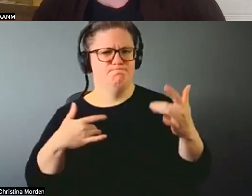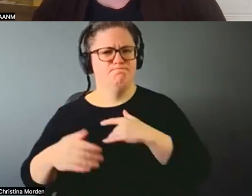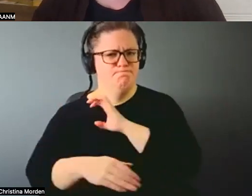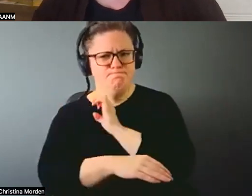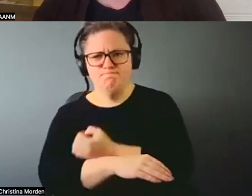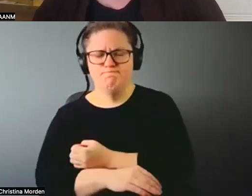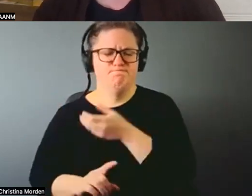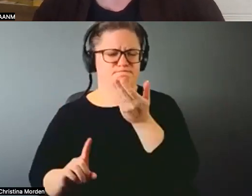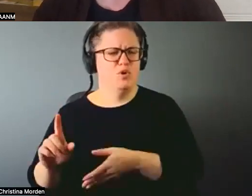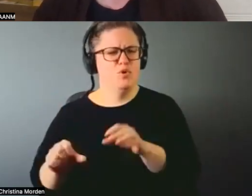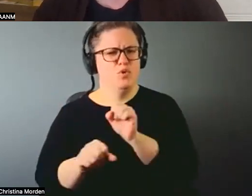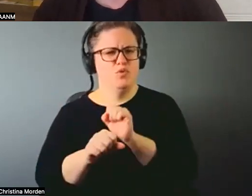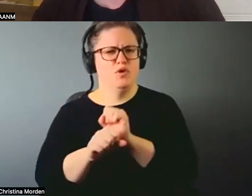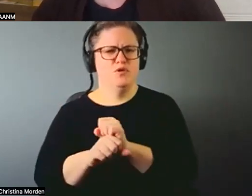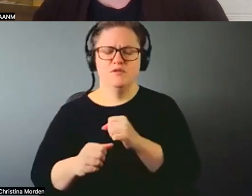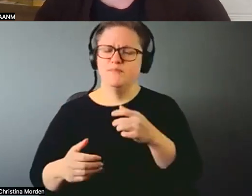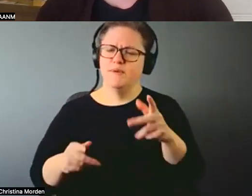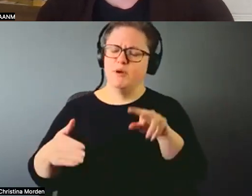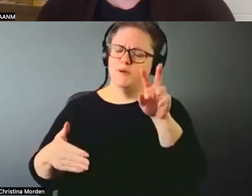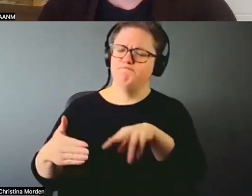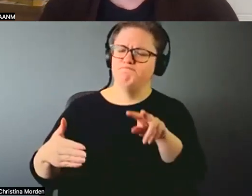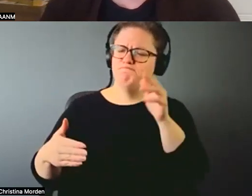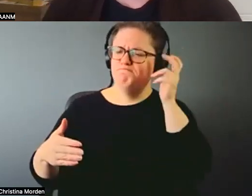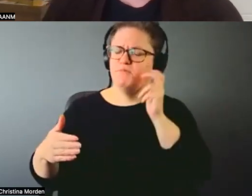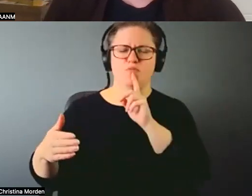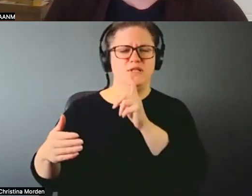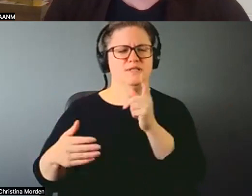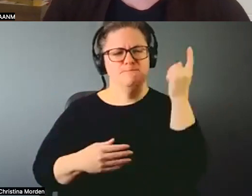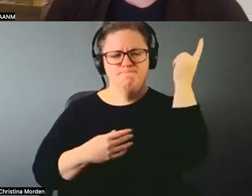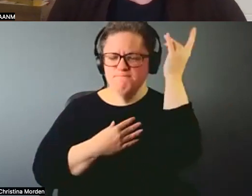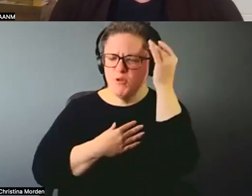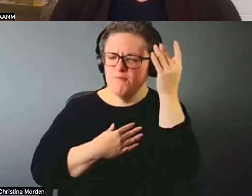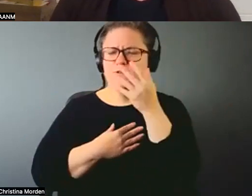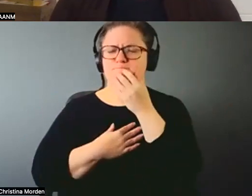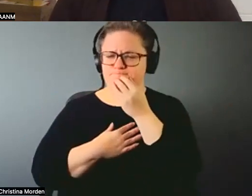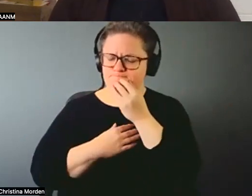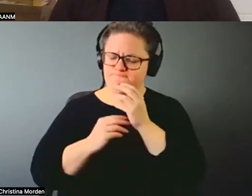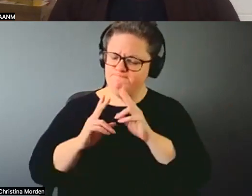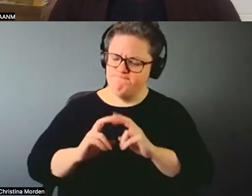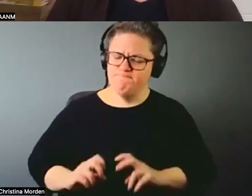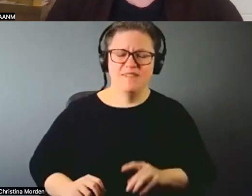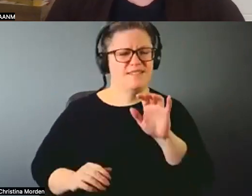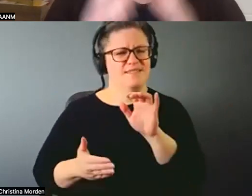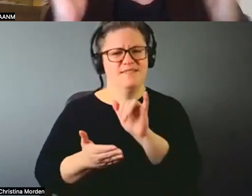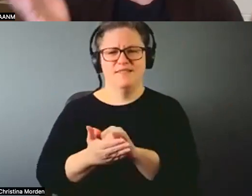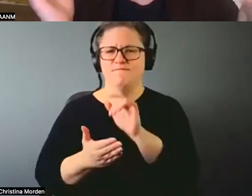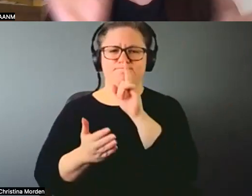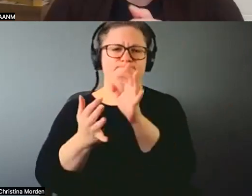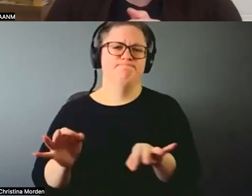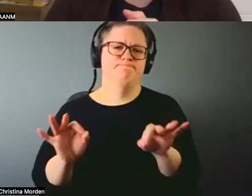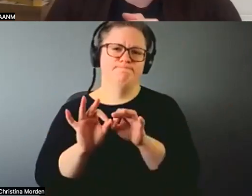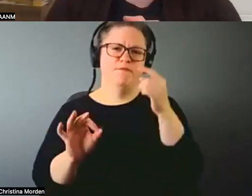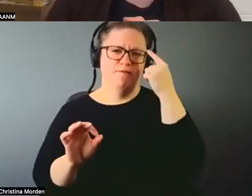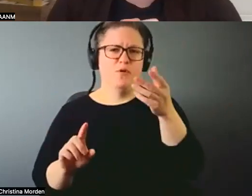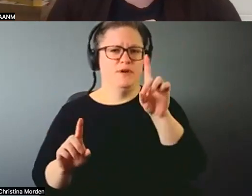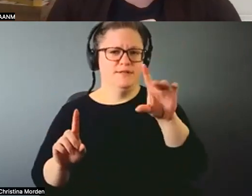promotes quiet reflection. Now more than ever, interdependence is fundamental for this disabled artist. Thank you